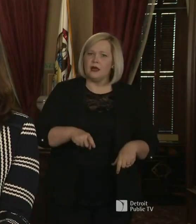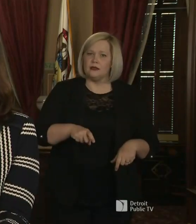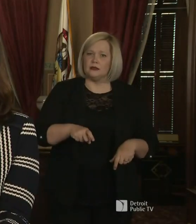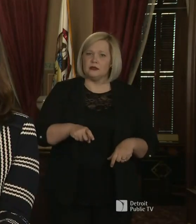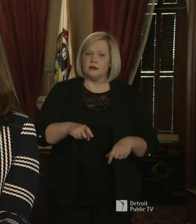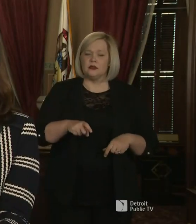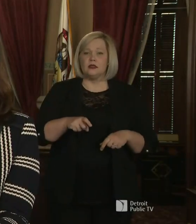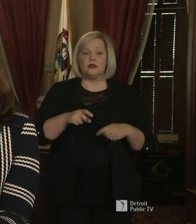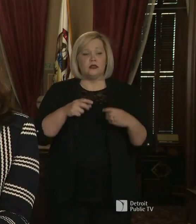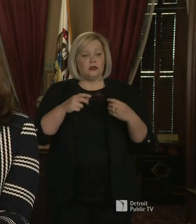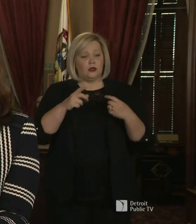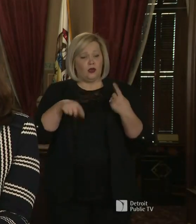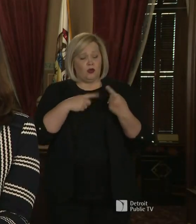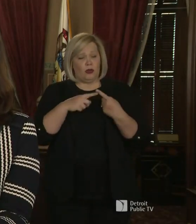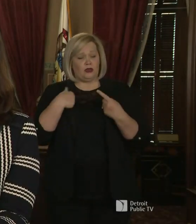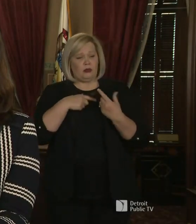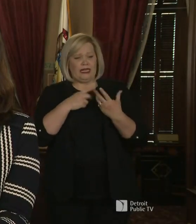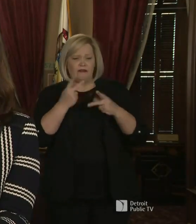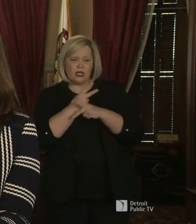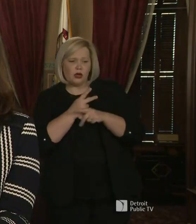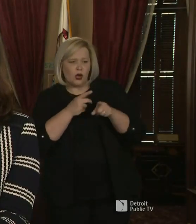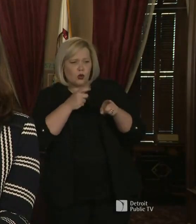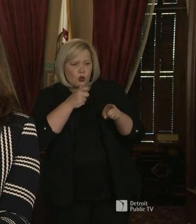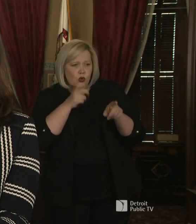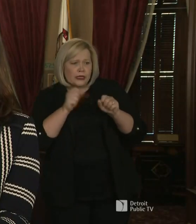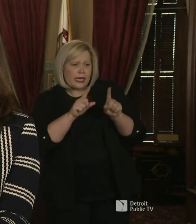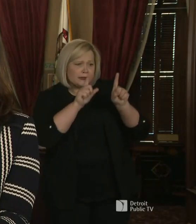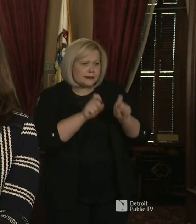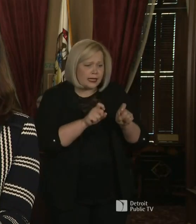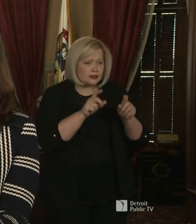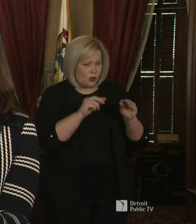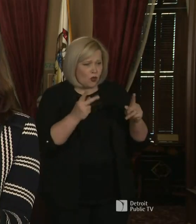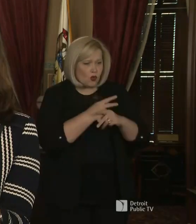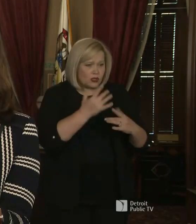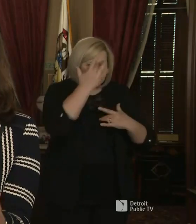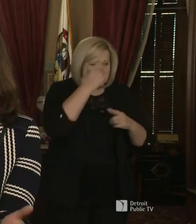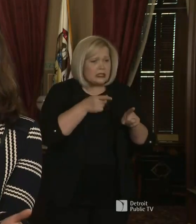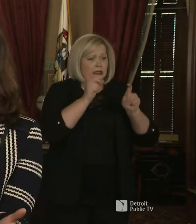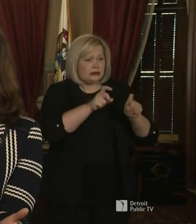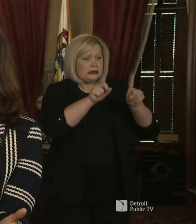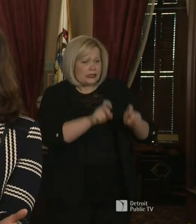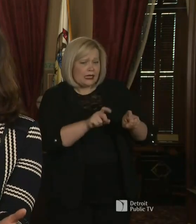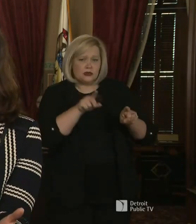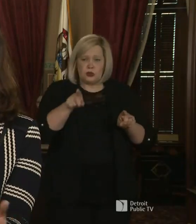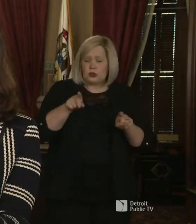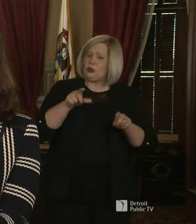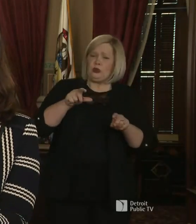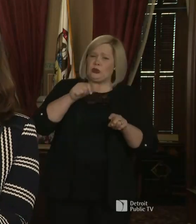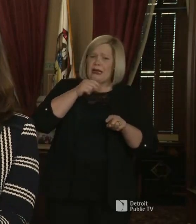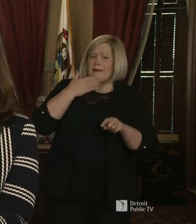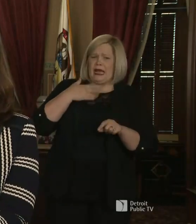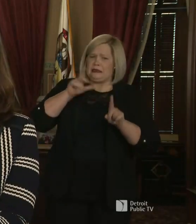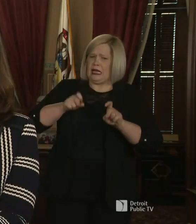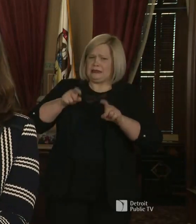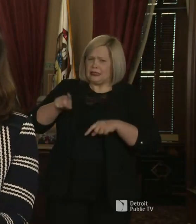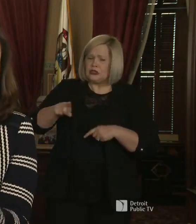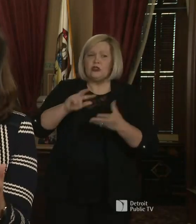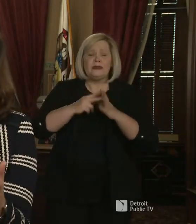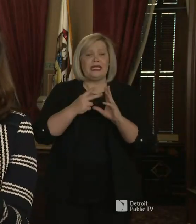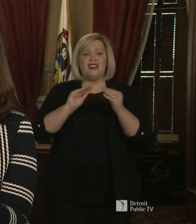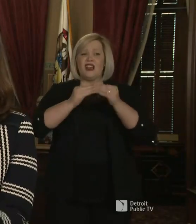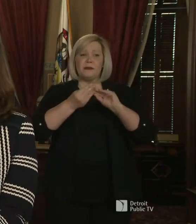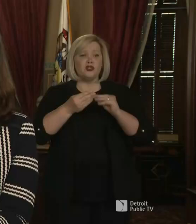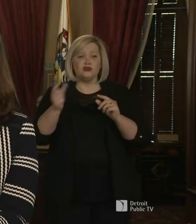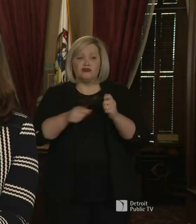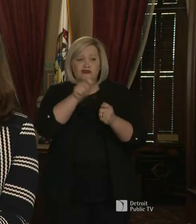prioritize testing and we have to assess who gets a test or who doesn't as opposed to testing everyone who needs to be tested, it can